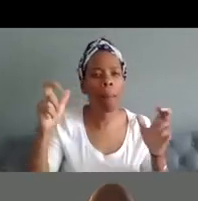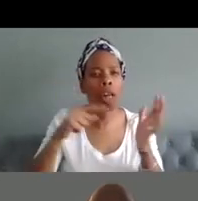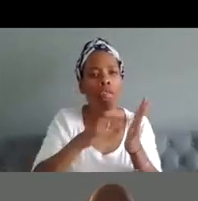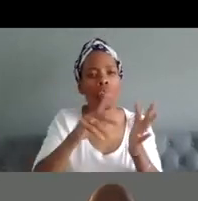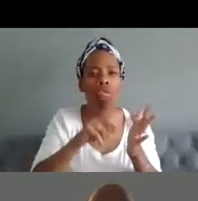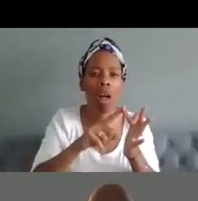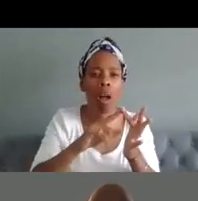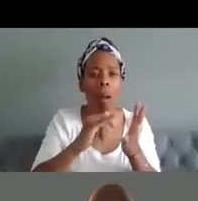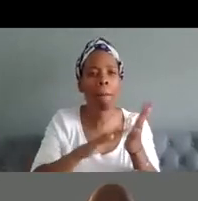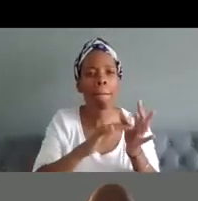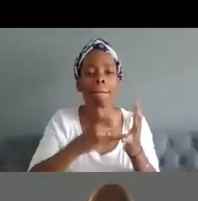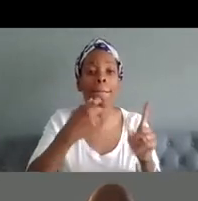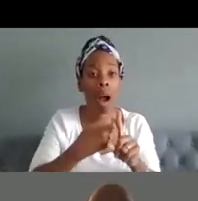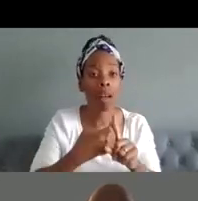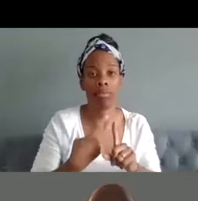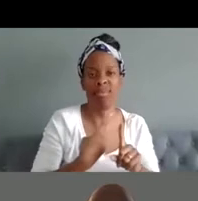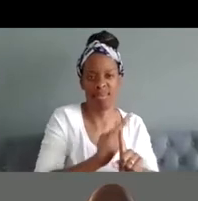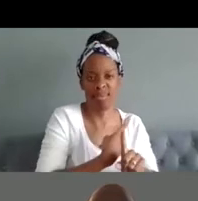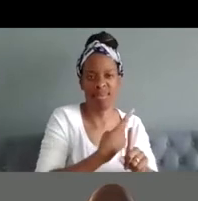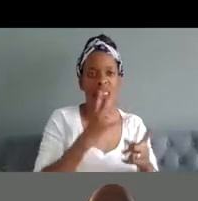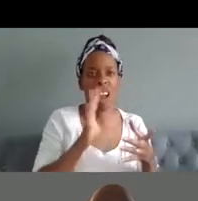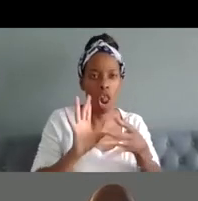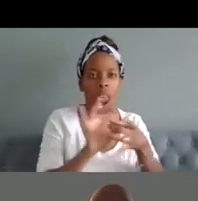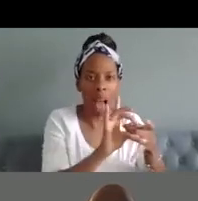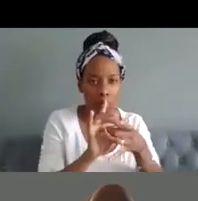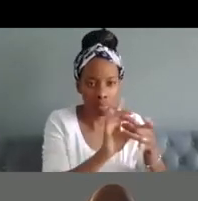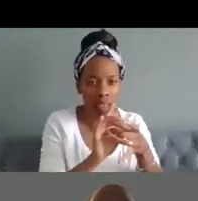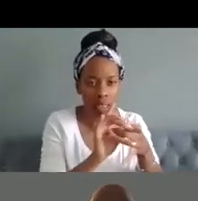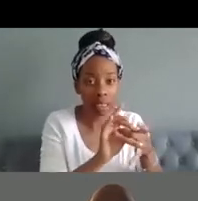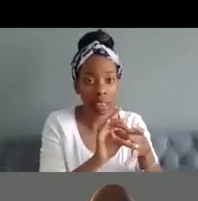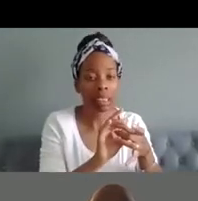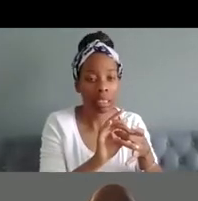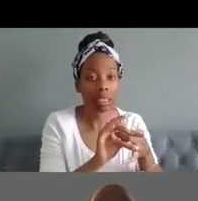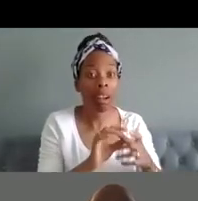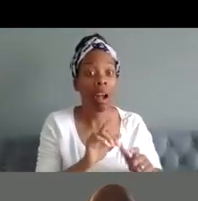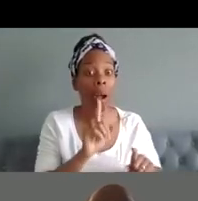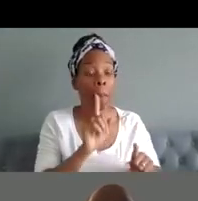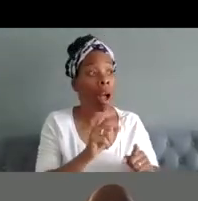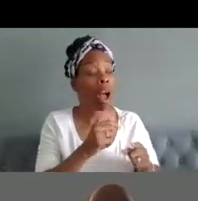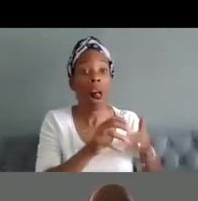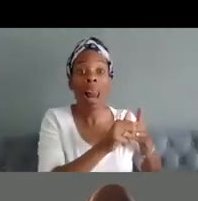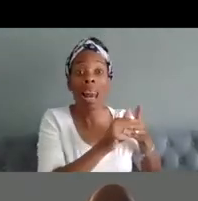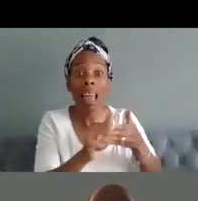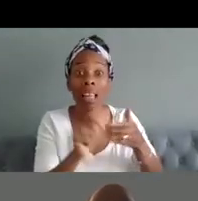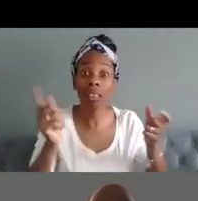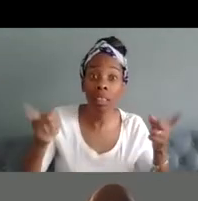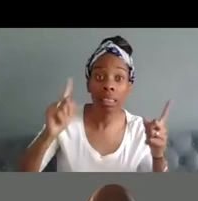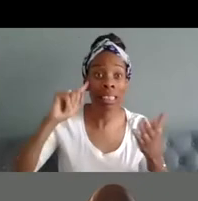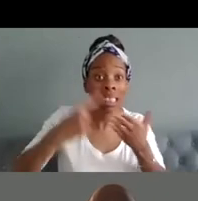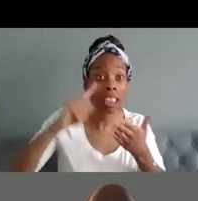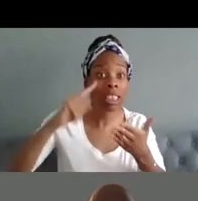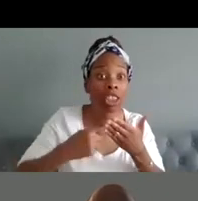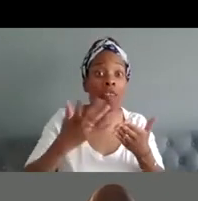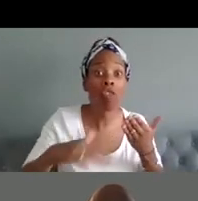a collaborative process but one that he always led on and actually because sharif has a